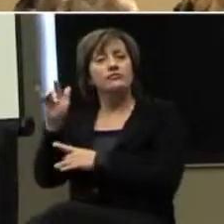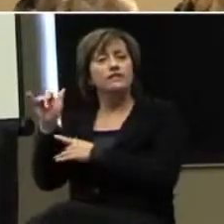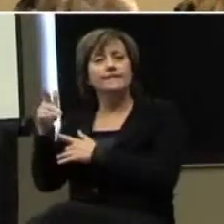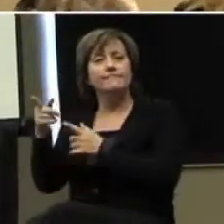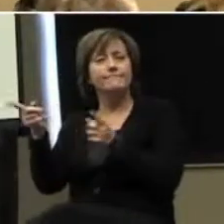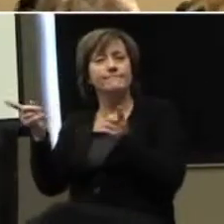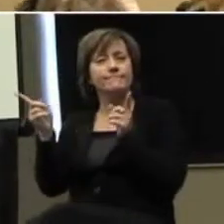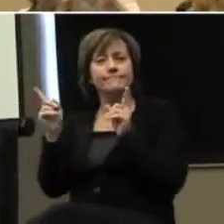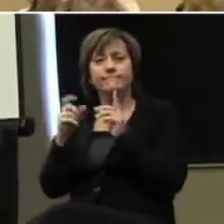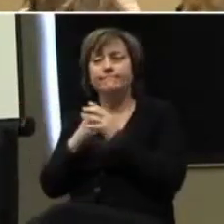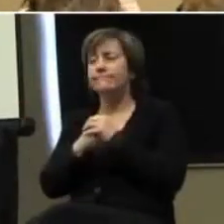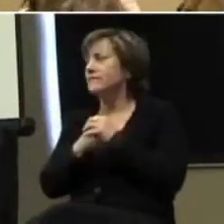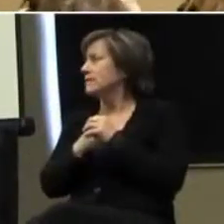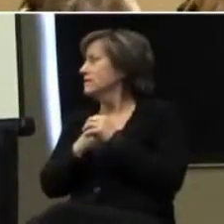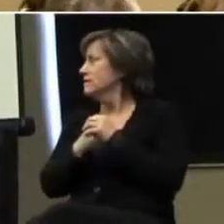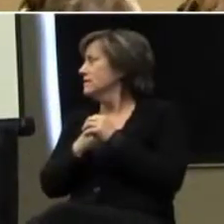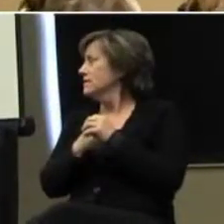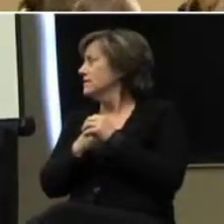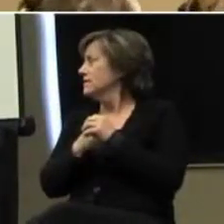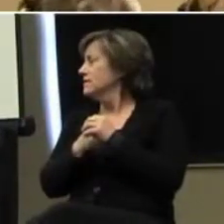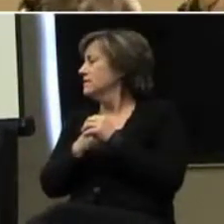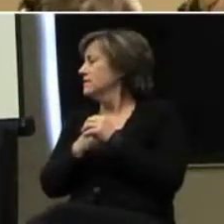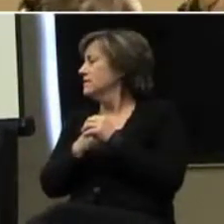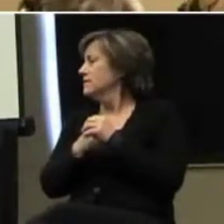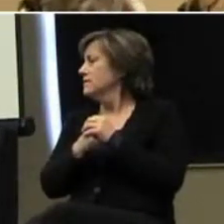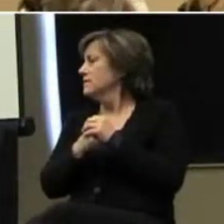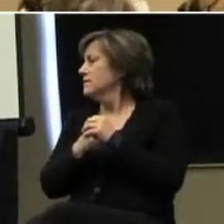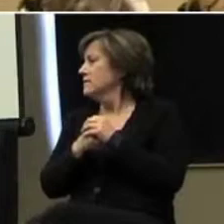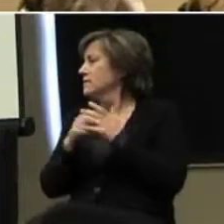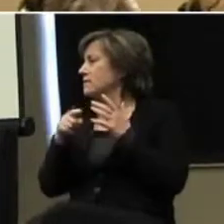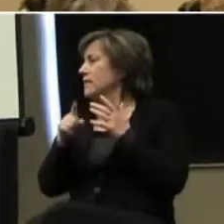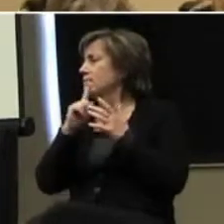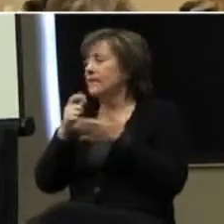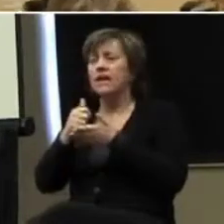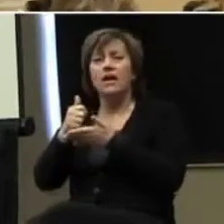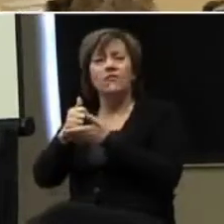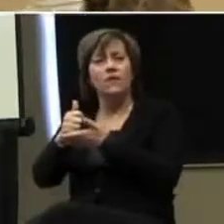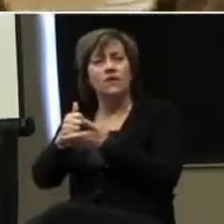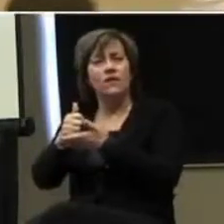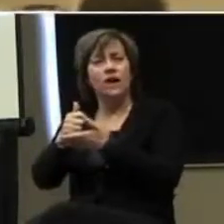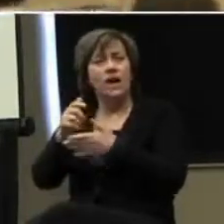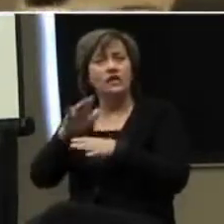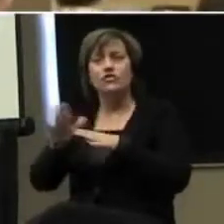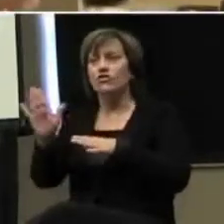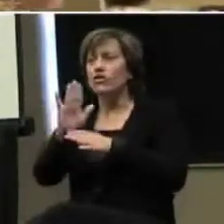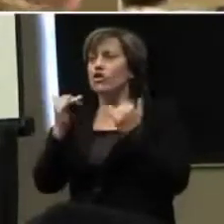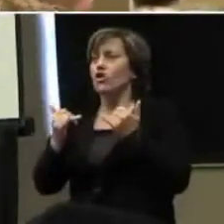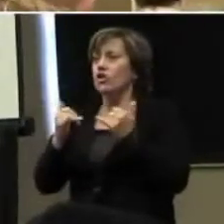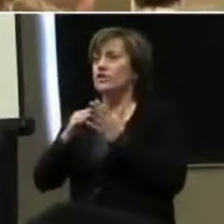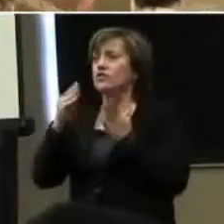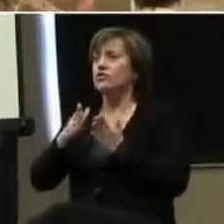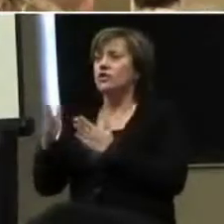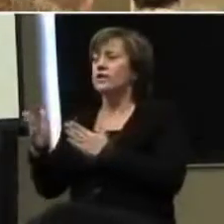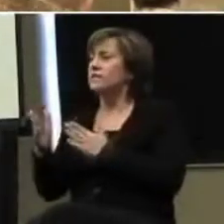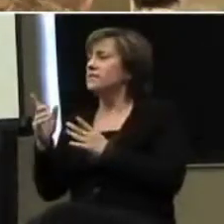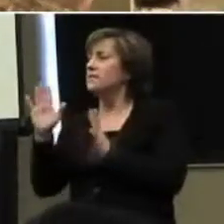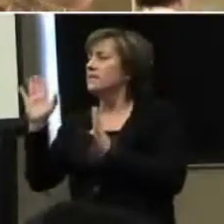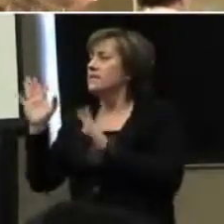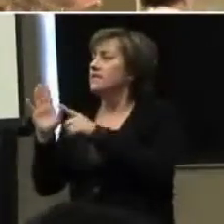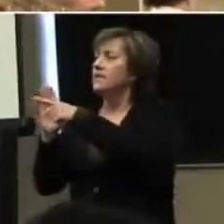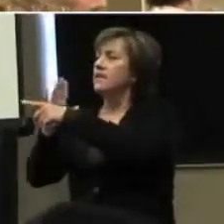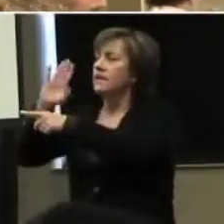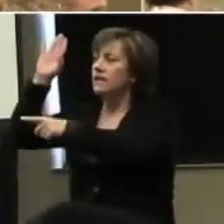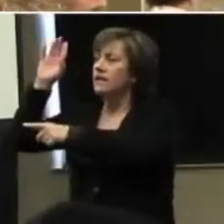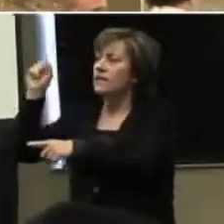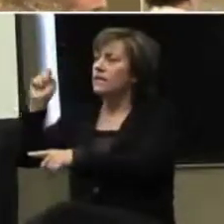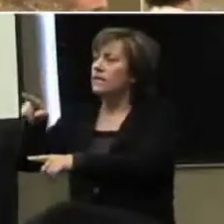Okay. Licking, we've talked about so far, will they be helpful on the current students you're working with? Yeah? Yes, ma'am. I just